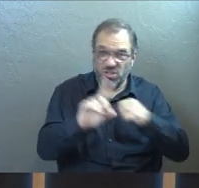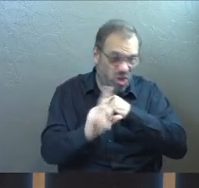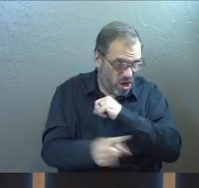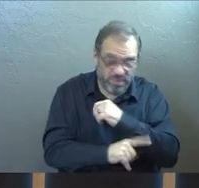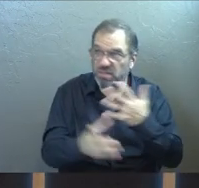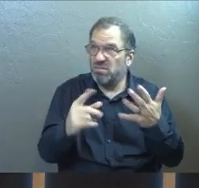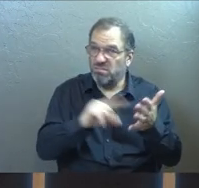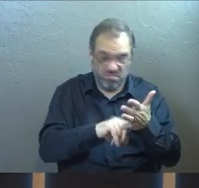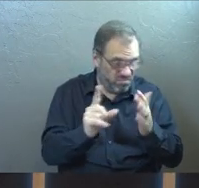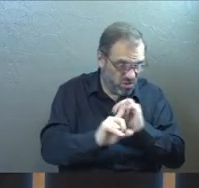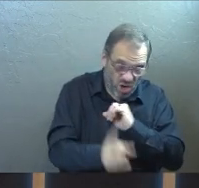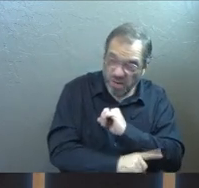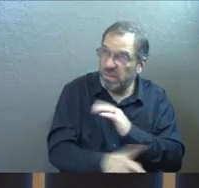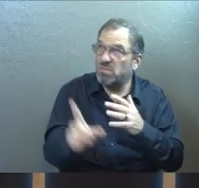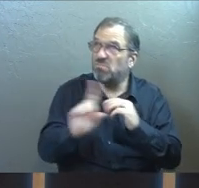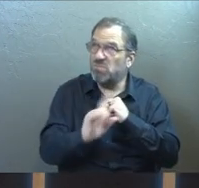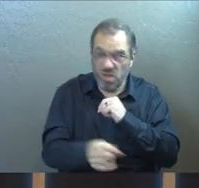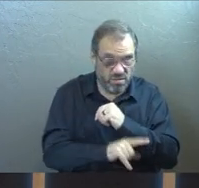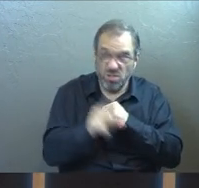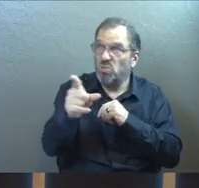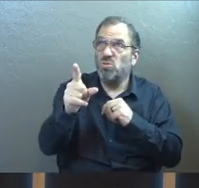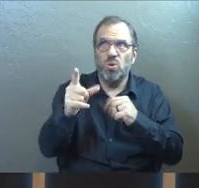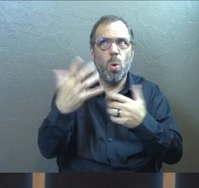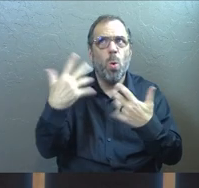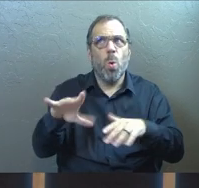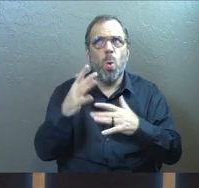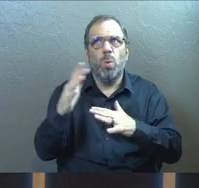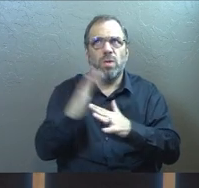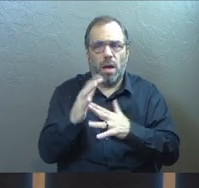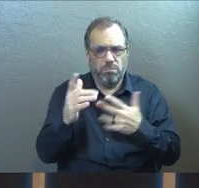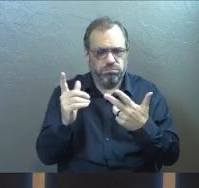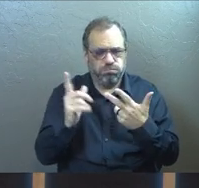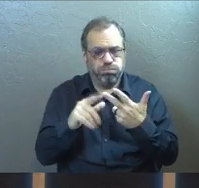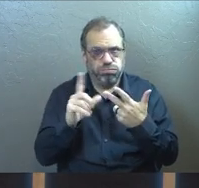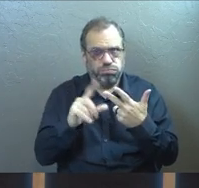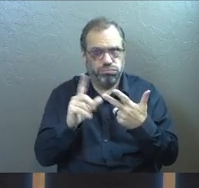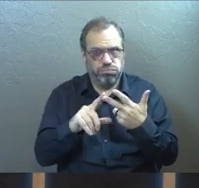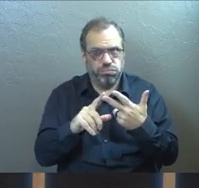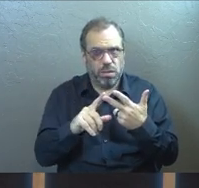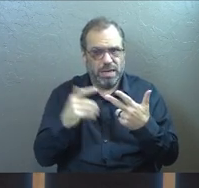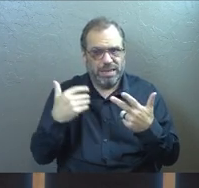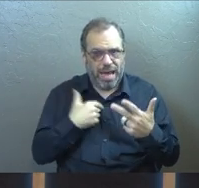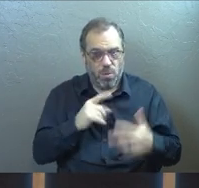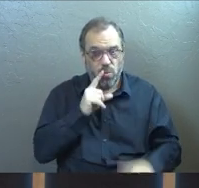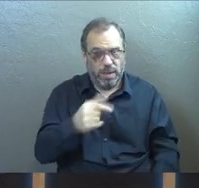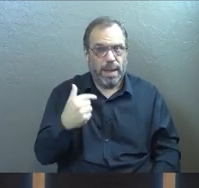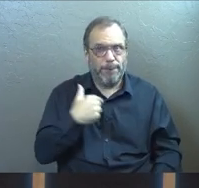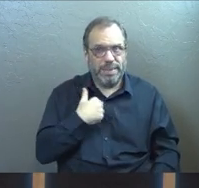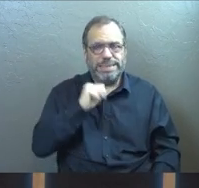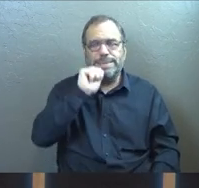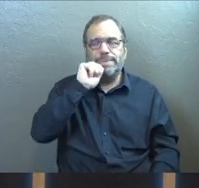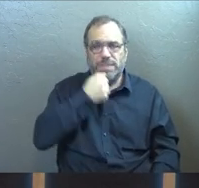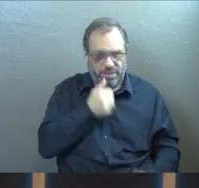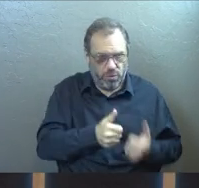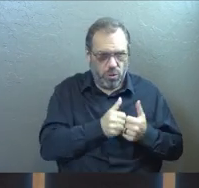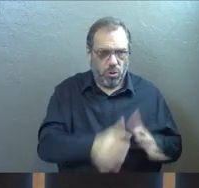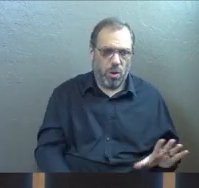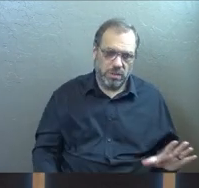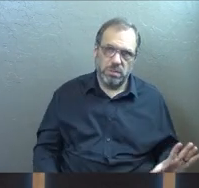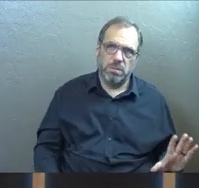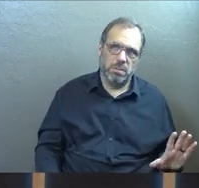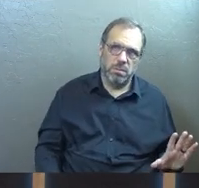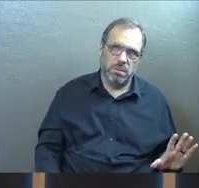the garbage pile compared to you, Jesus. But the third level is, and now I've actually suffered the loss of it